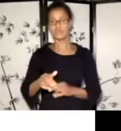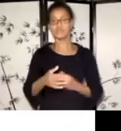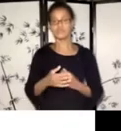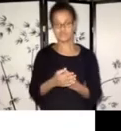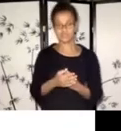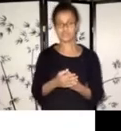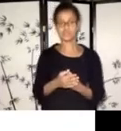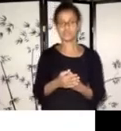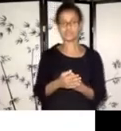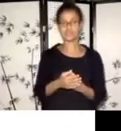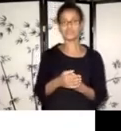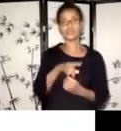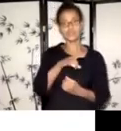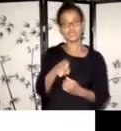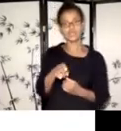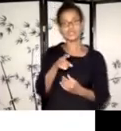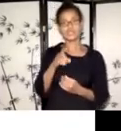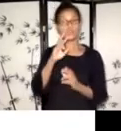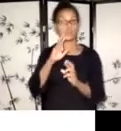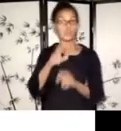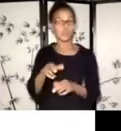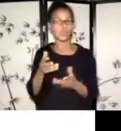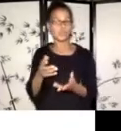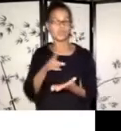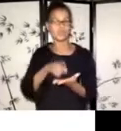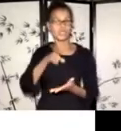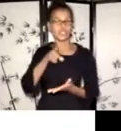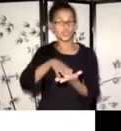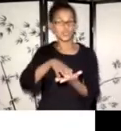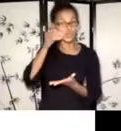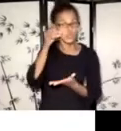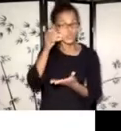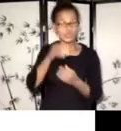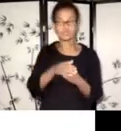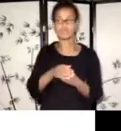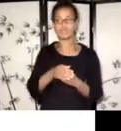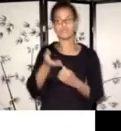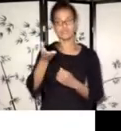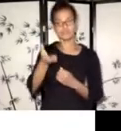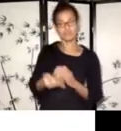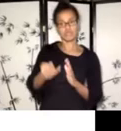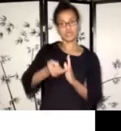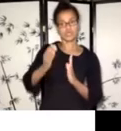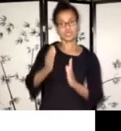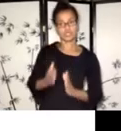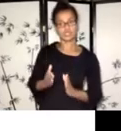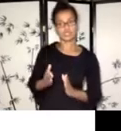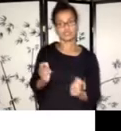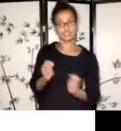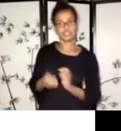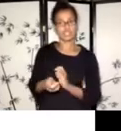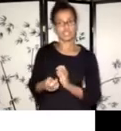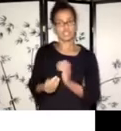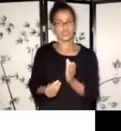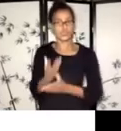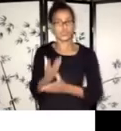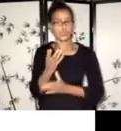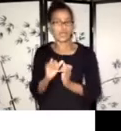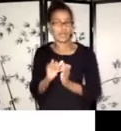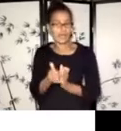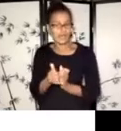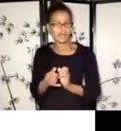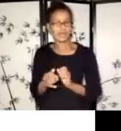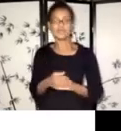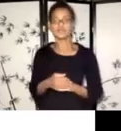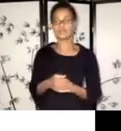about like, what did you learn? How did you grow as an artist? Um, what did you see was impacted